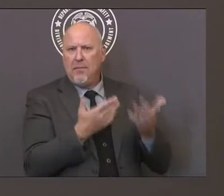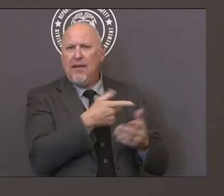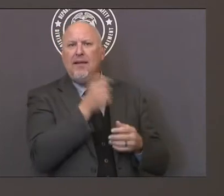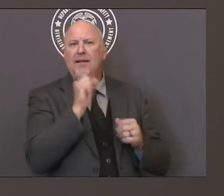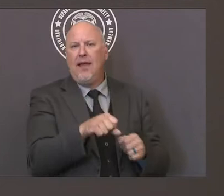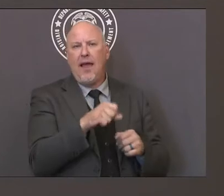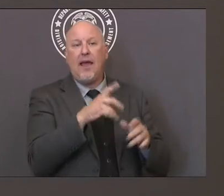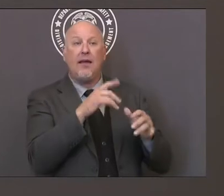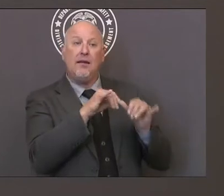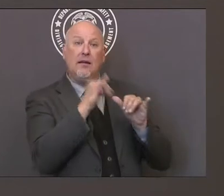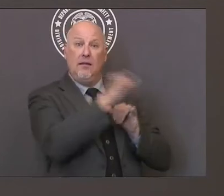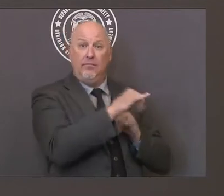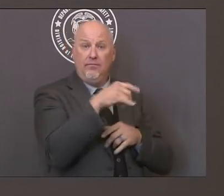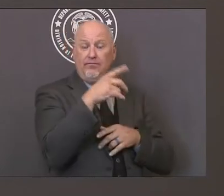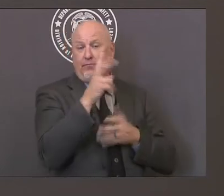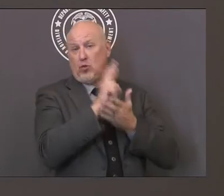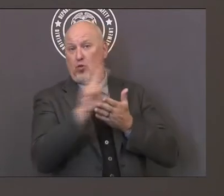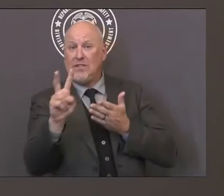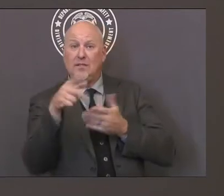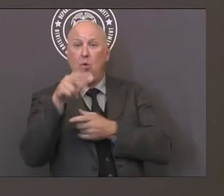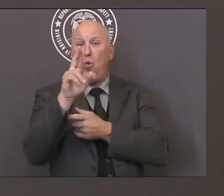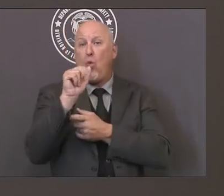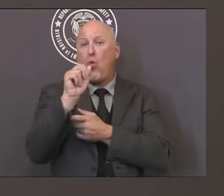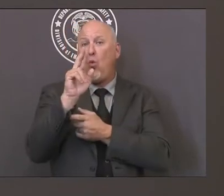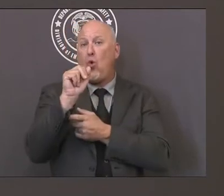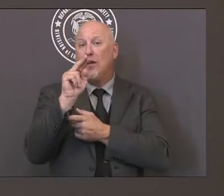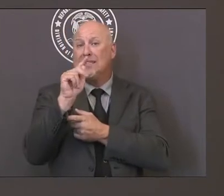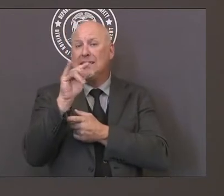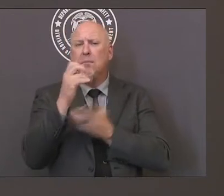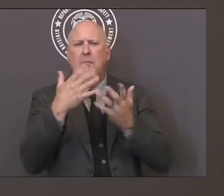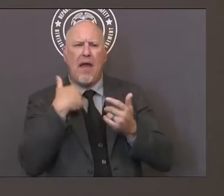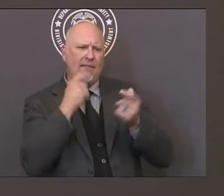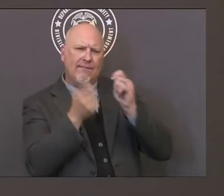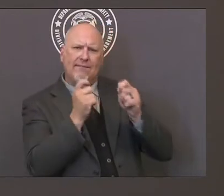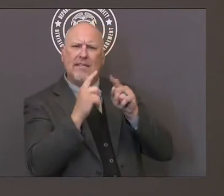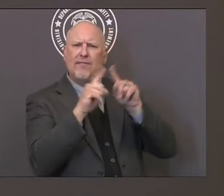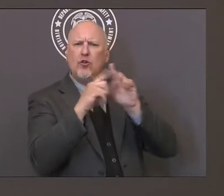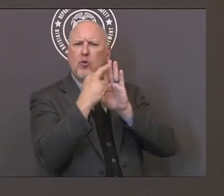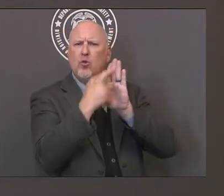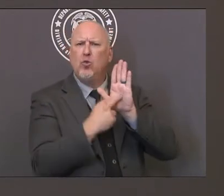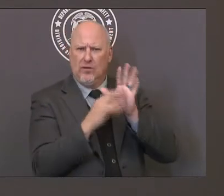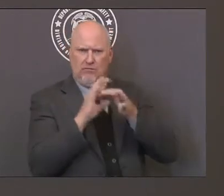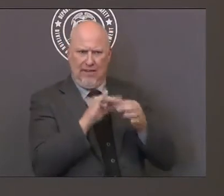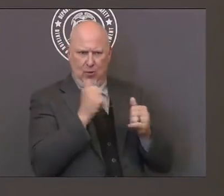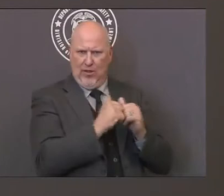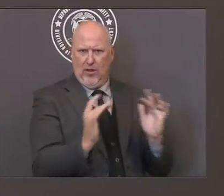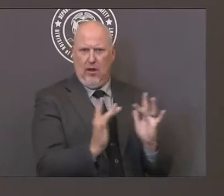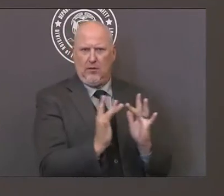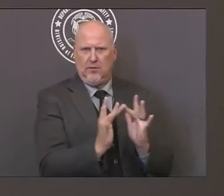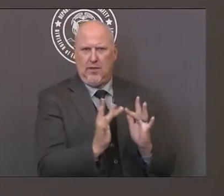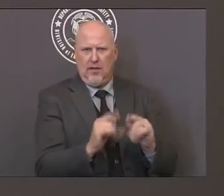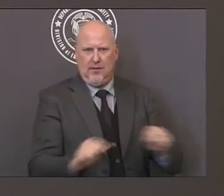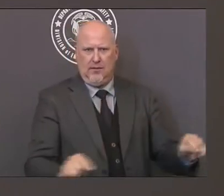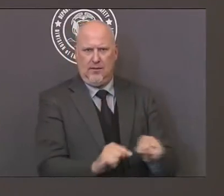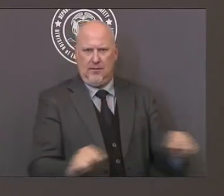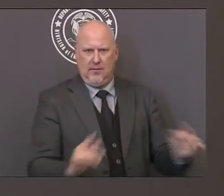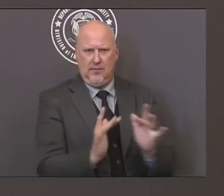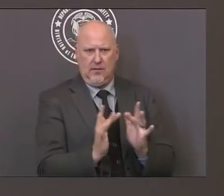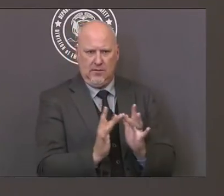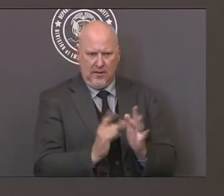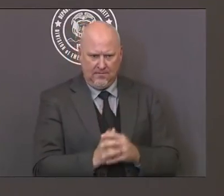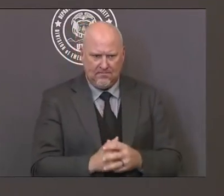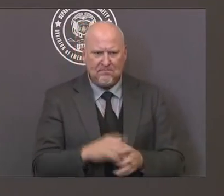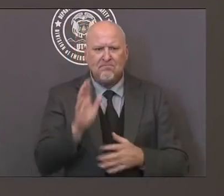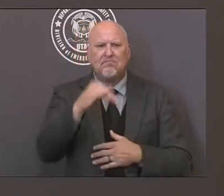physical distancing as much as possible this will allow children to stay in the educational system get